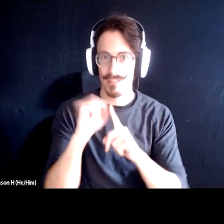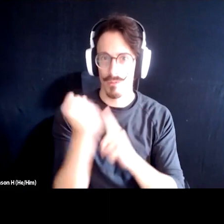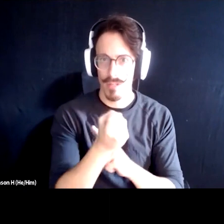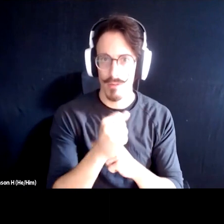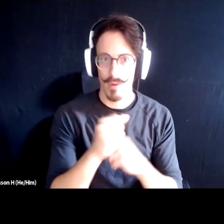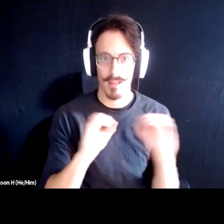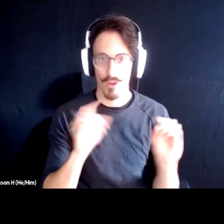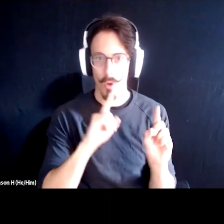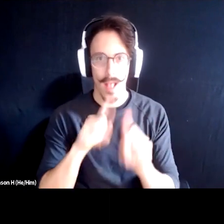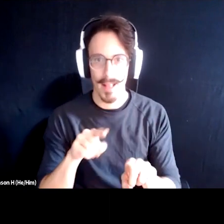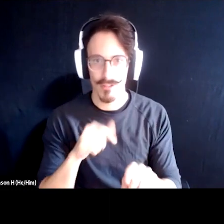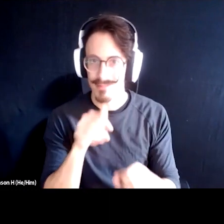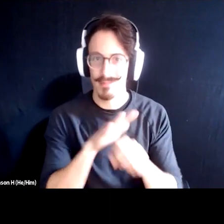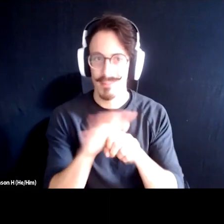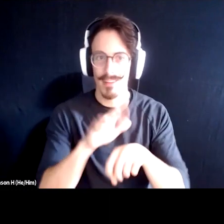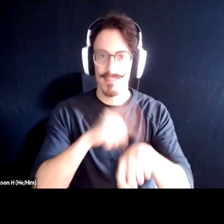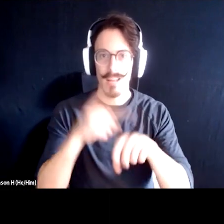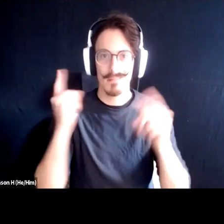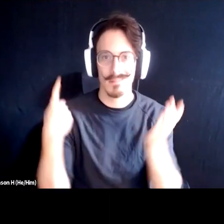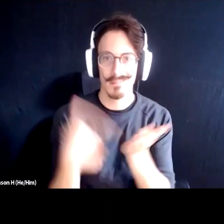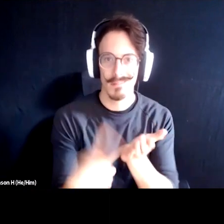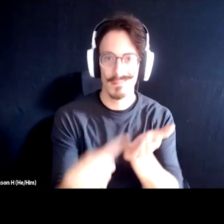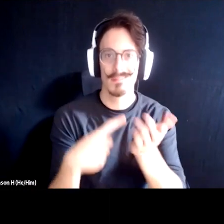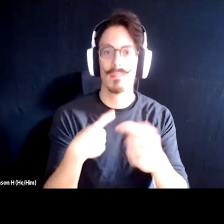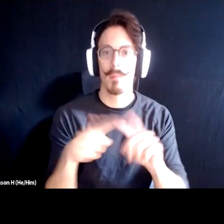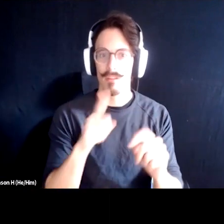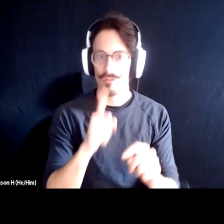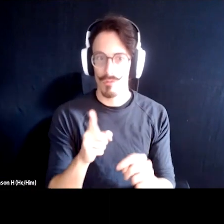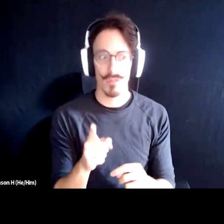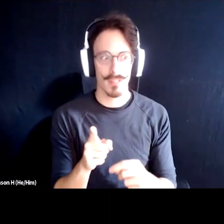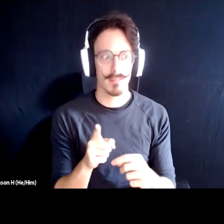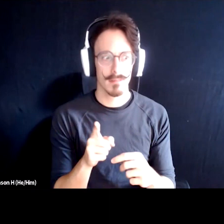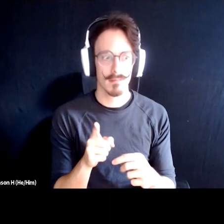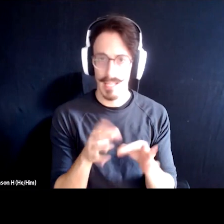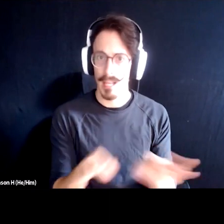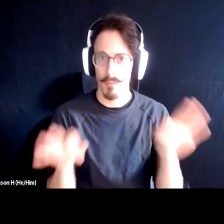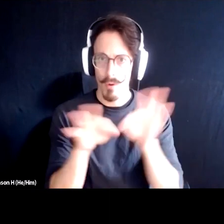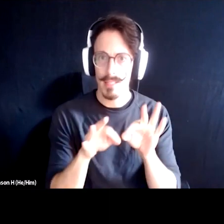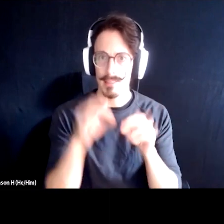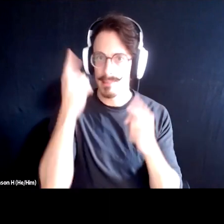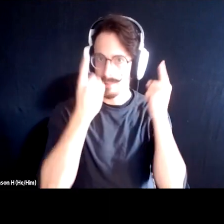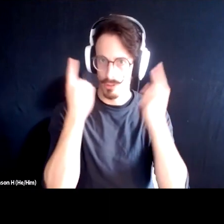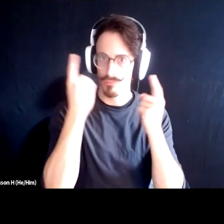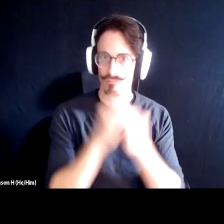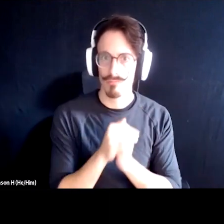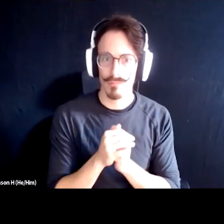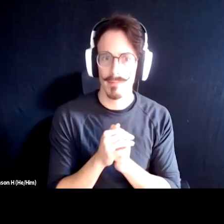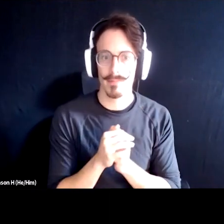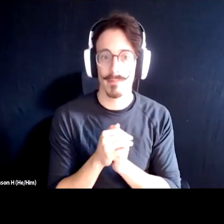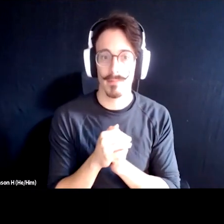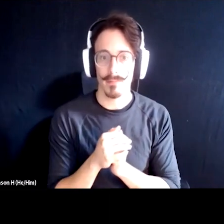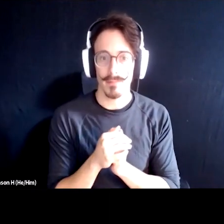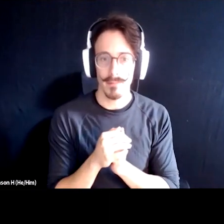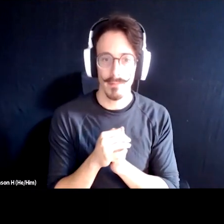answers or have time to discuss too much, but it was, um, those are important things to think about. Um, and, but